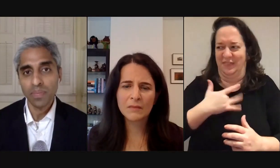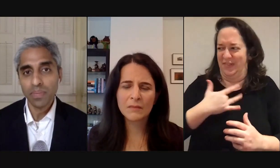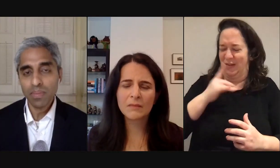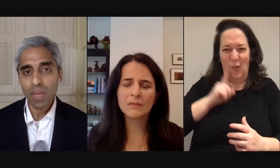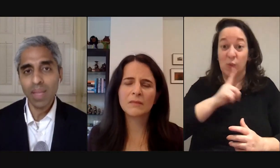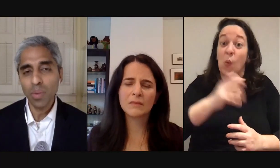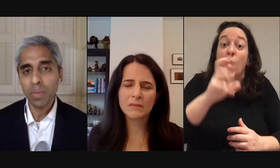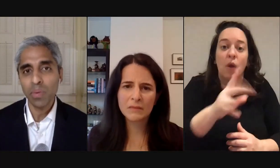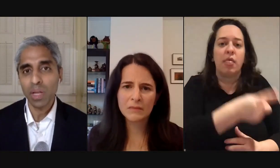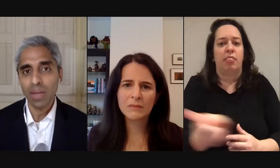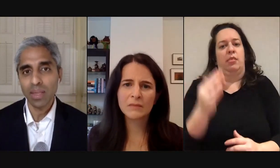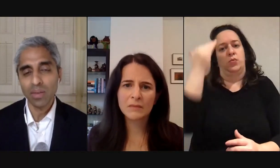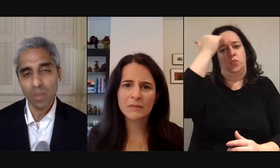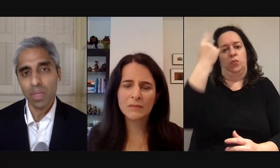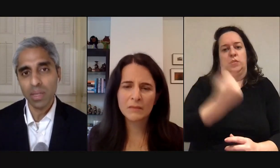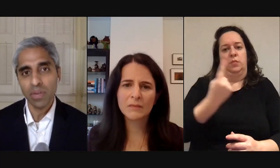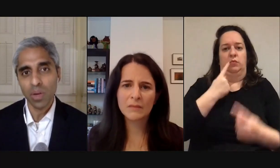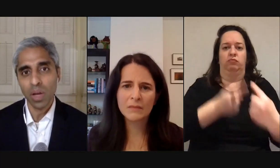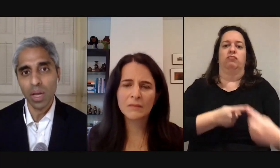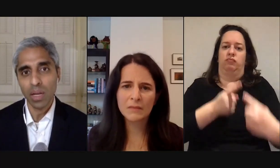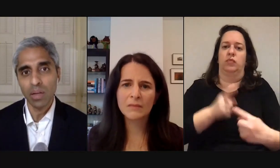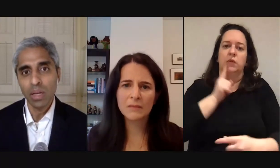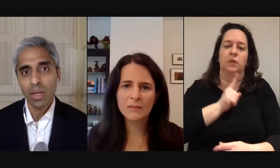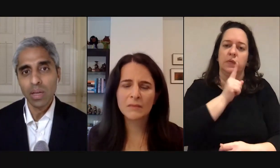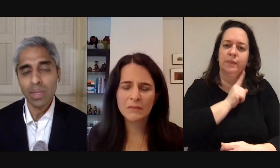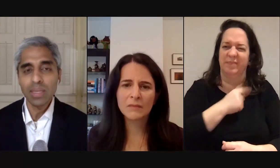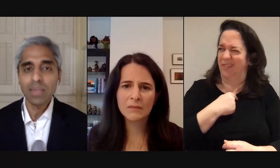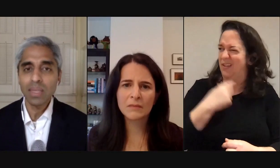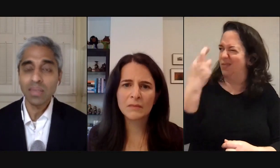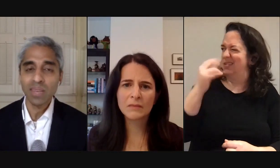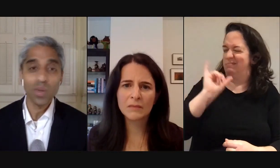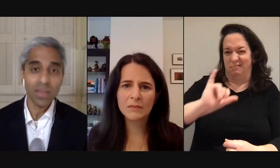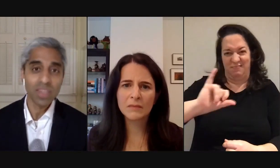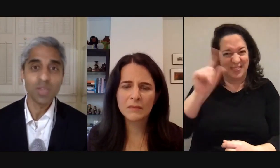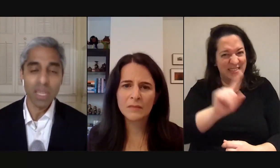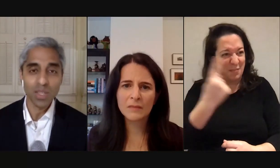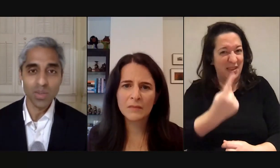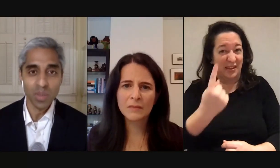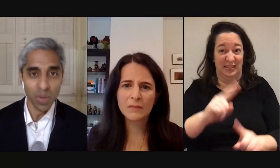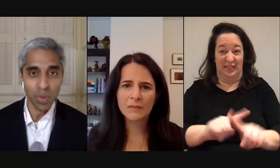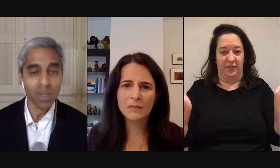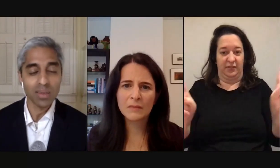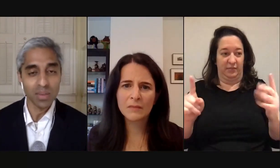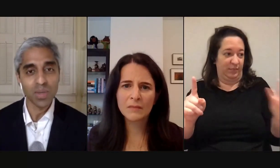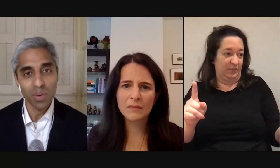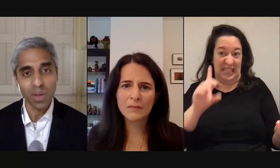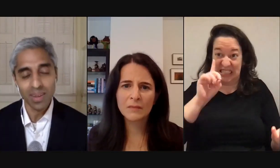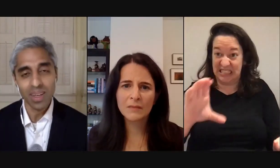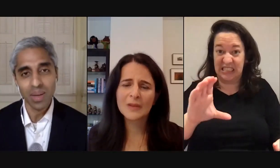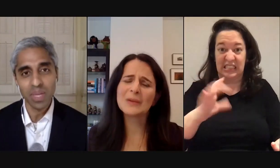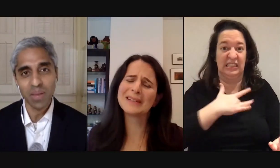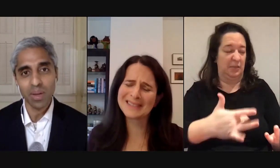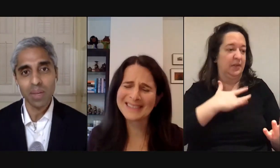loneliness that's what made me realize that there's something different going on here you know in DC these days you can't find too many issues that both parties seem to